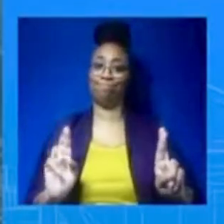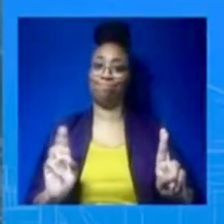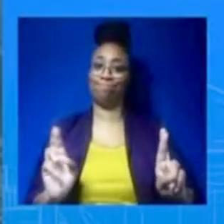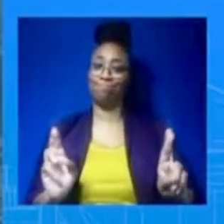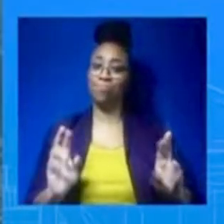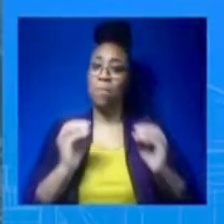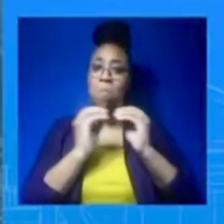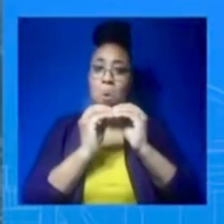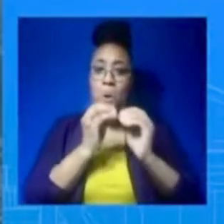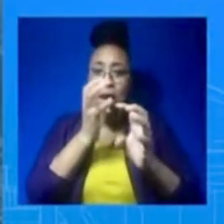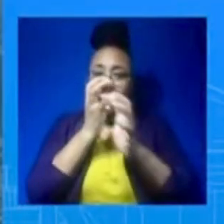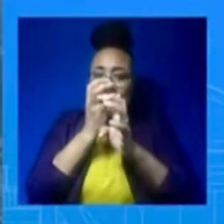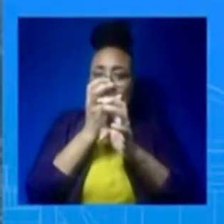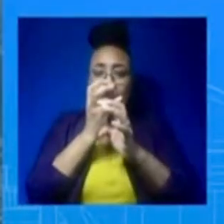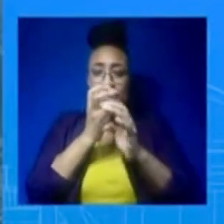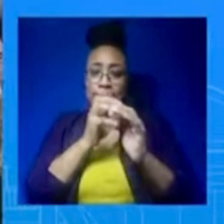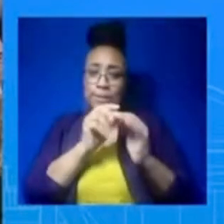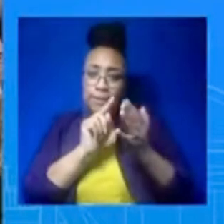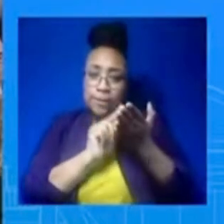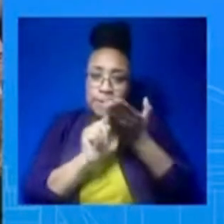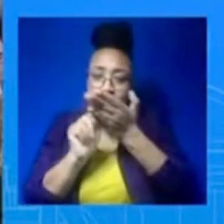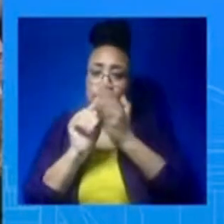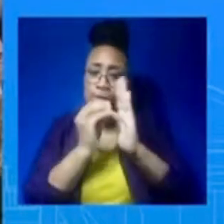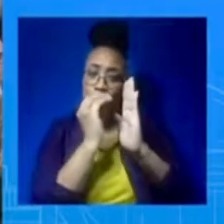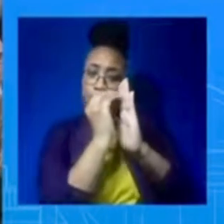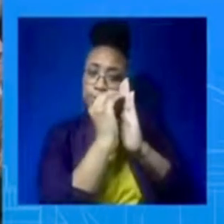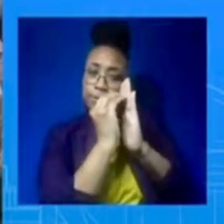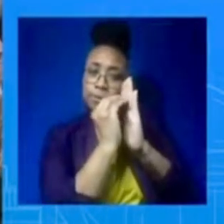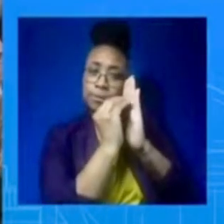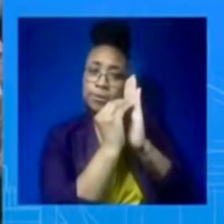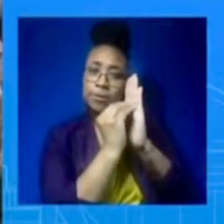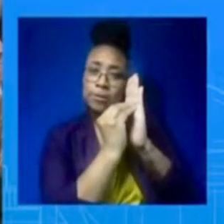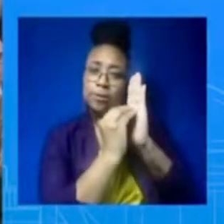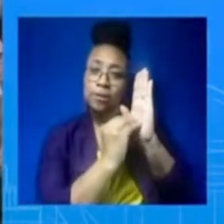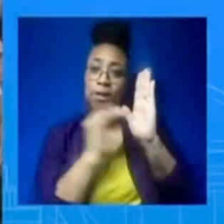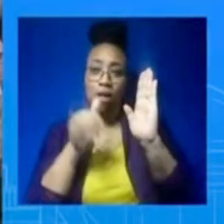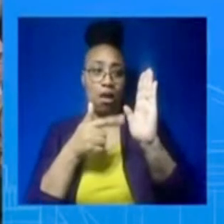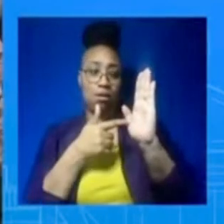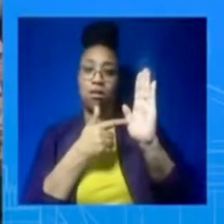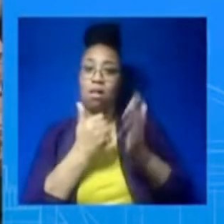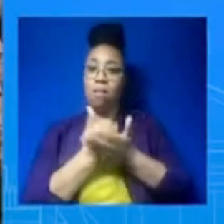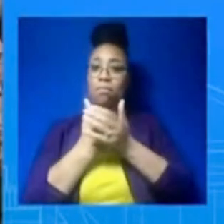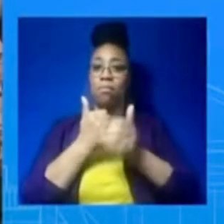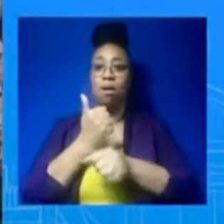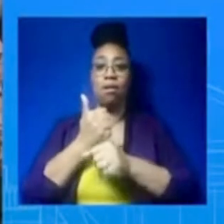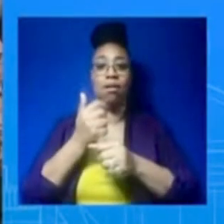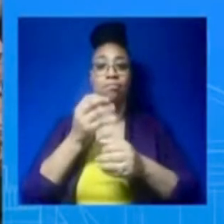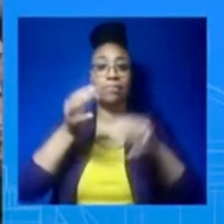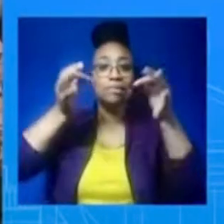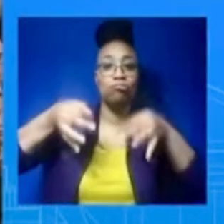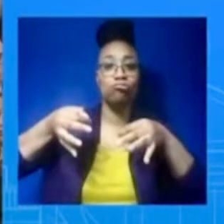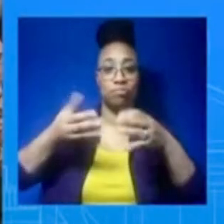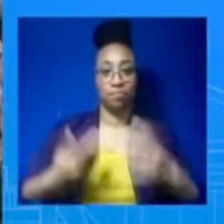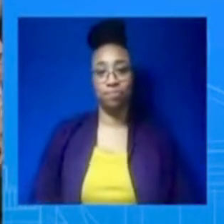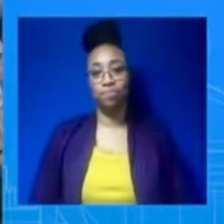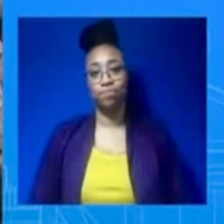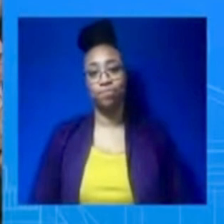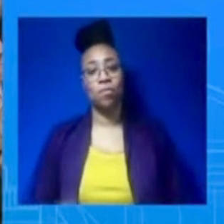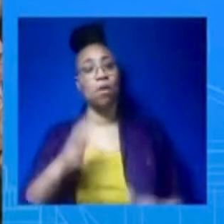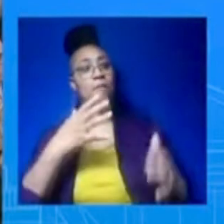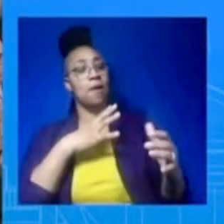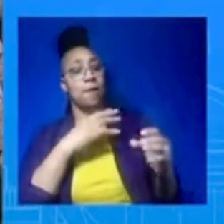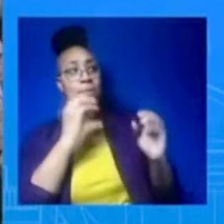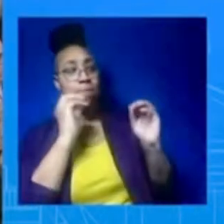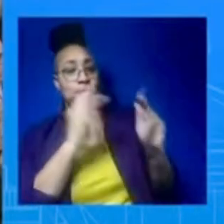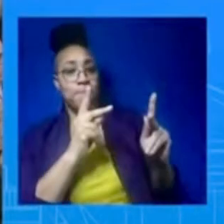just last follow-up on that, everything you just said, can that coexist? Let me rephrase, was there any feeling of frustration of perhaps